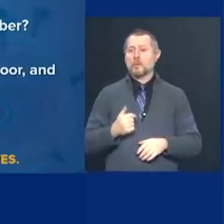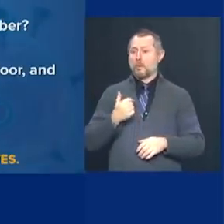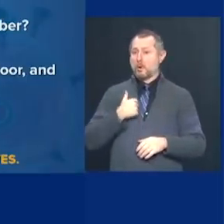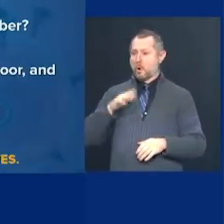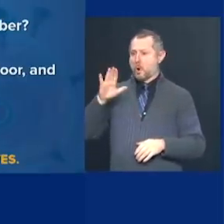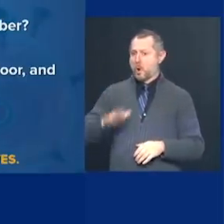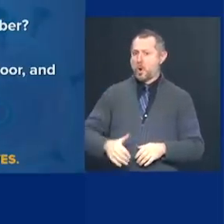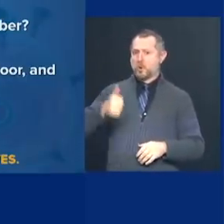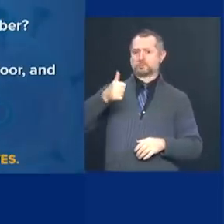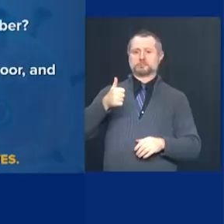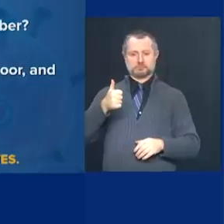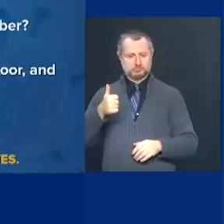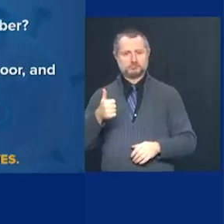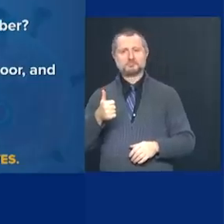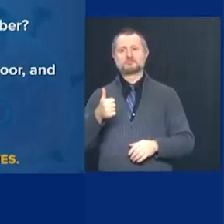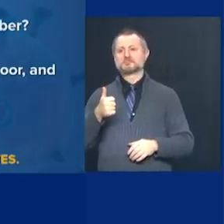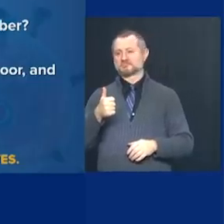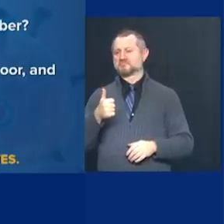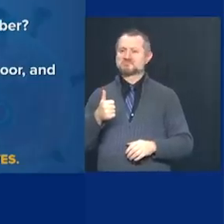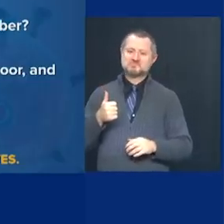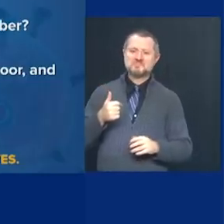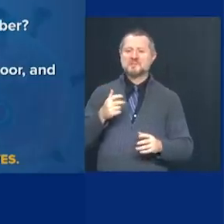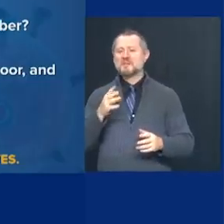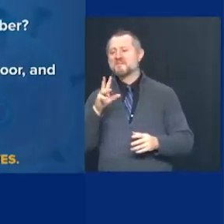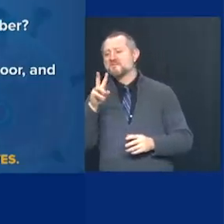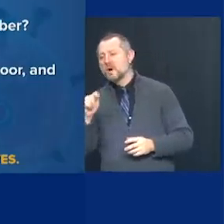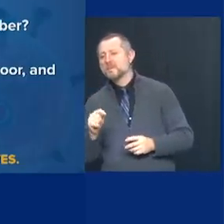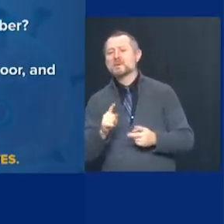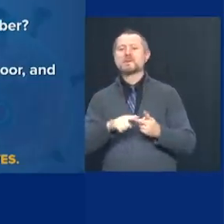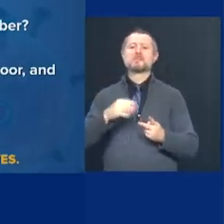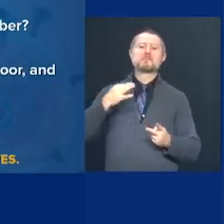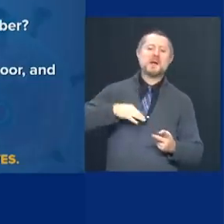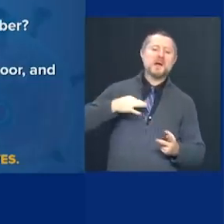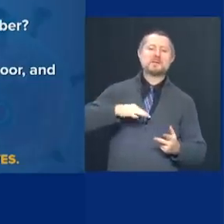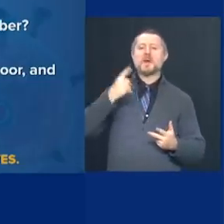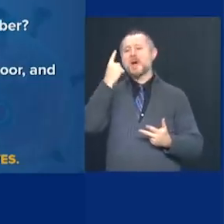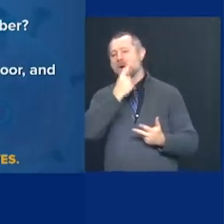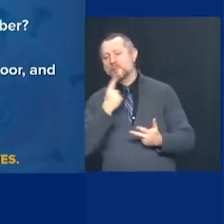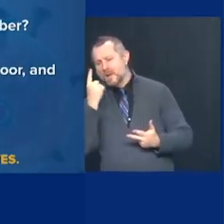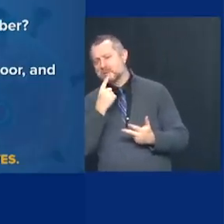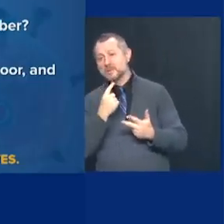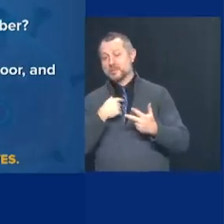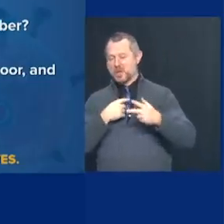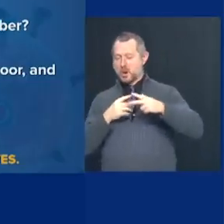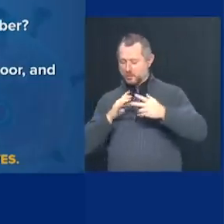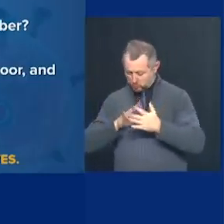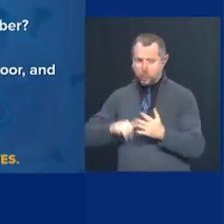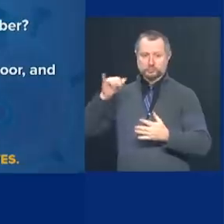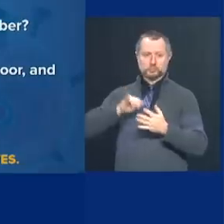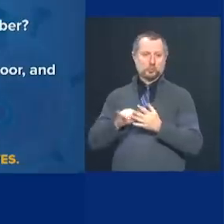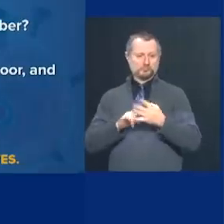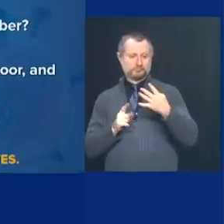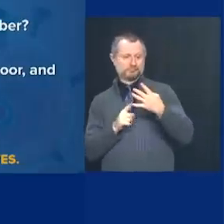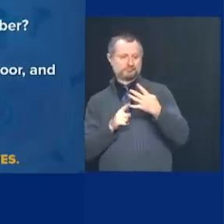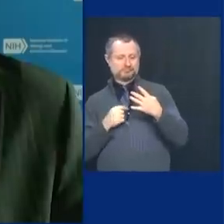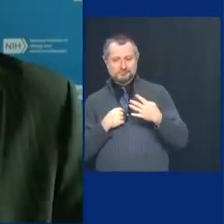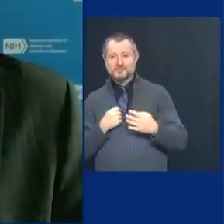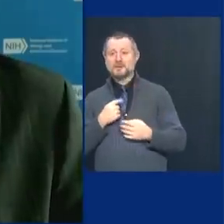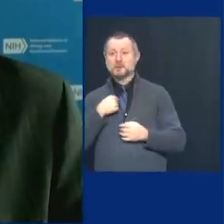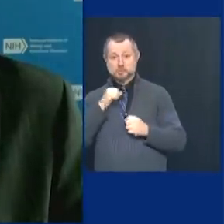besides Vermont, Maine, Hawaii. Does that surprise you? And how do you explain that?